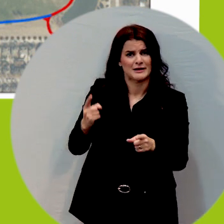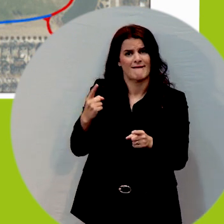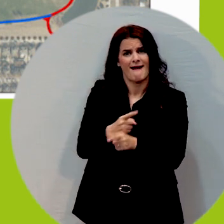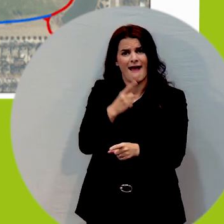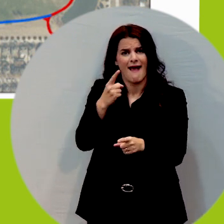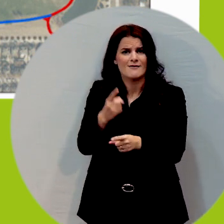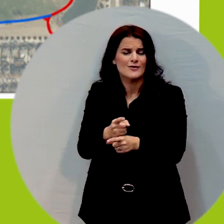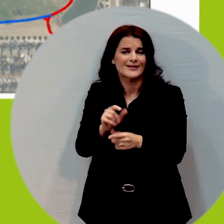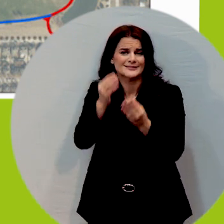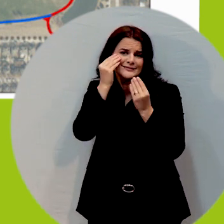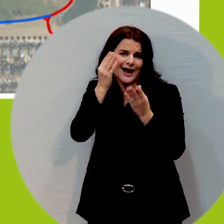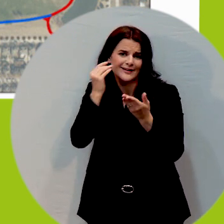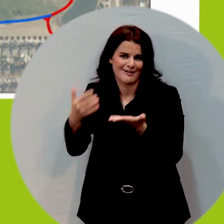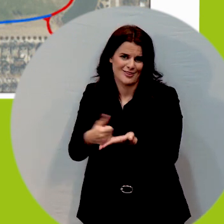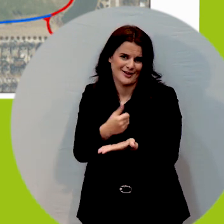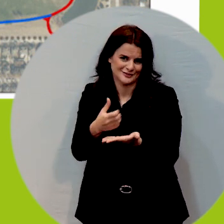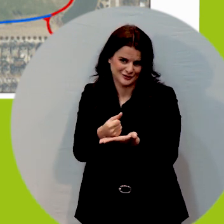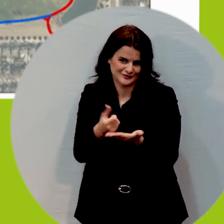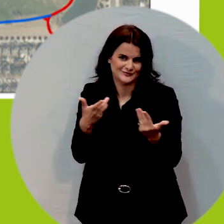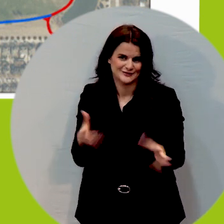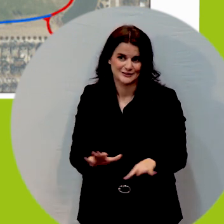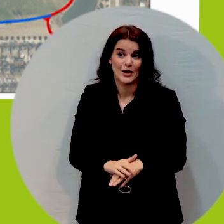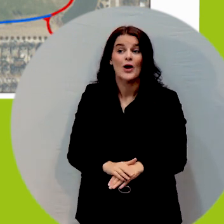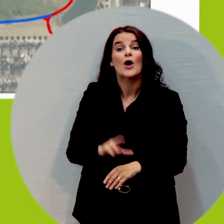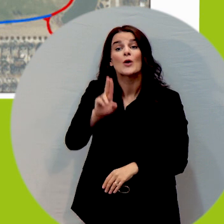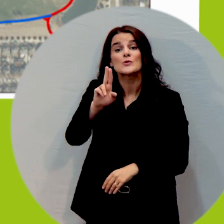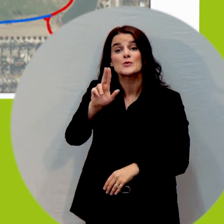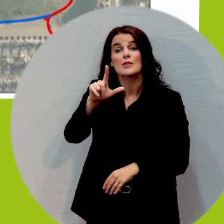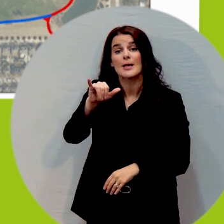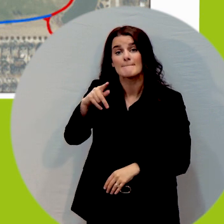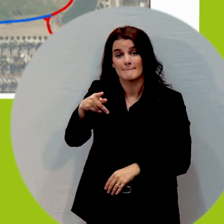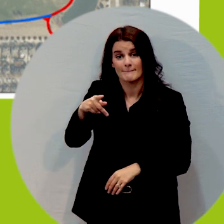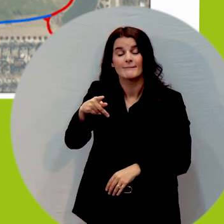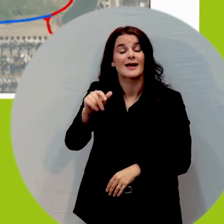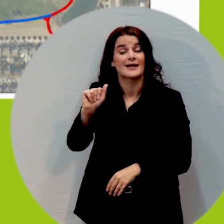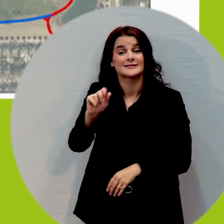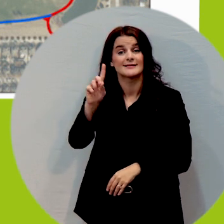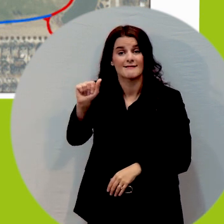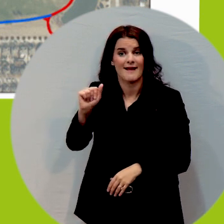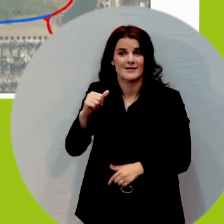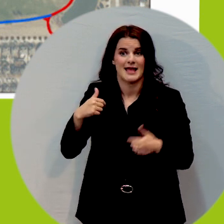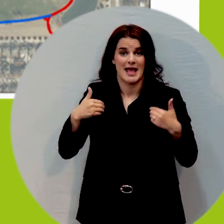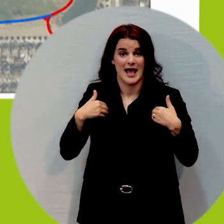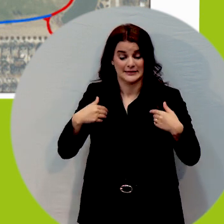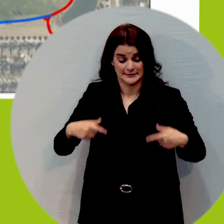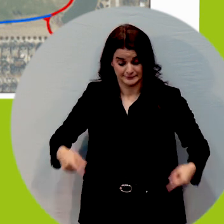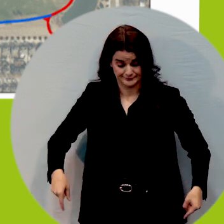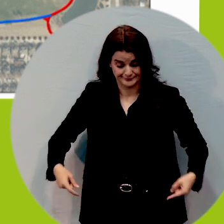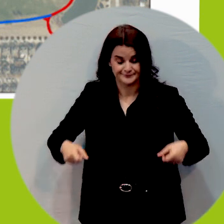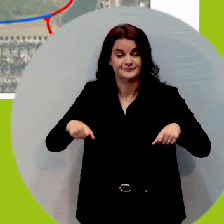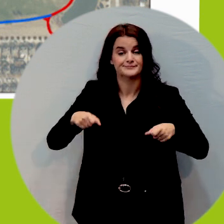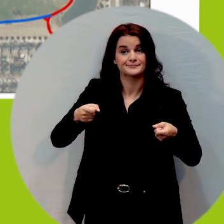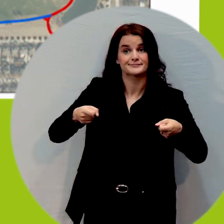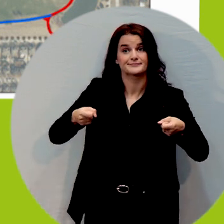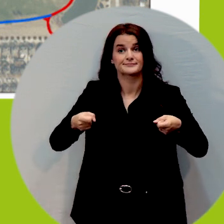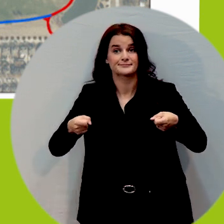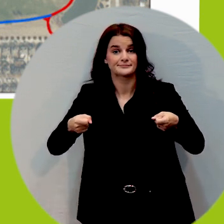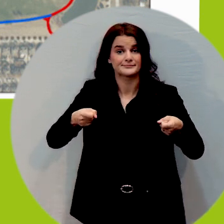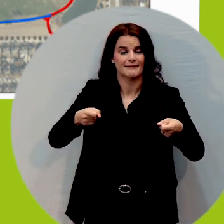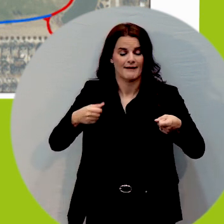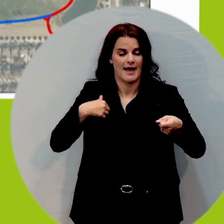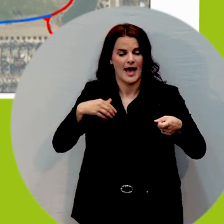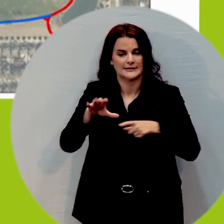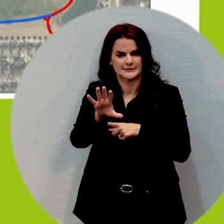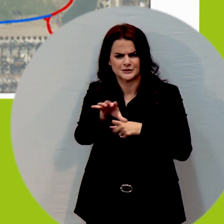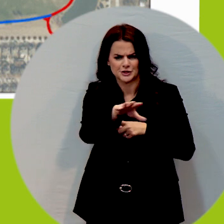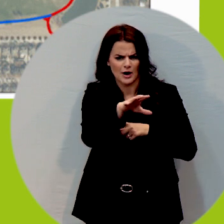data collection. So our ULIP ADA here is a Segway equipped with a gyroscope and some lasers for measurement.